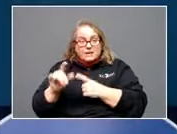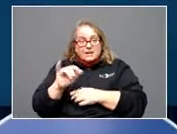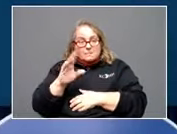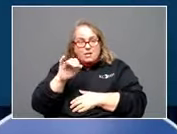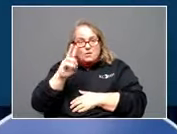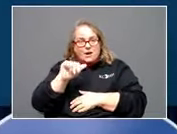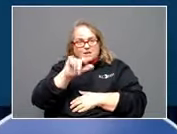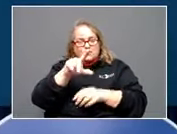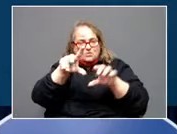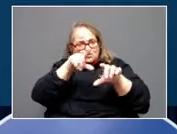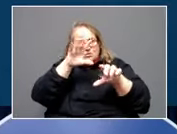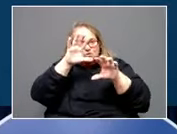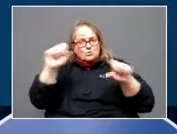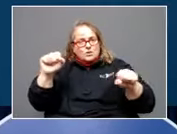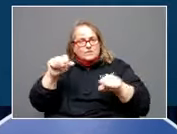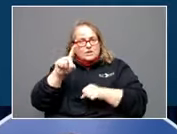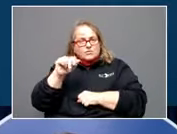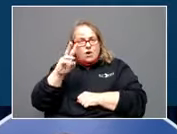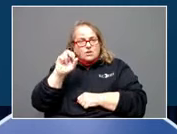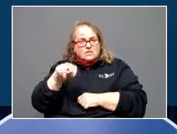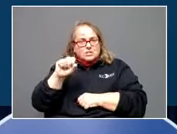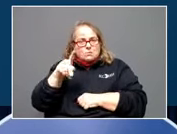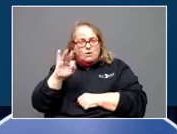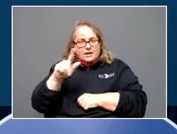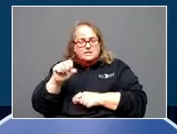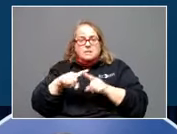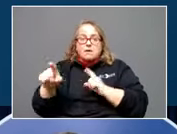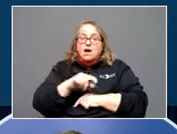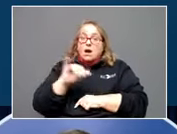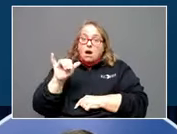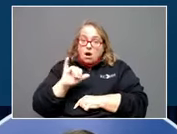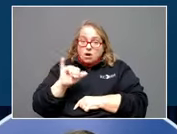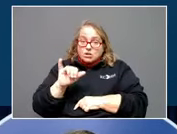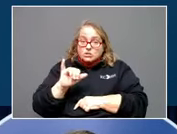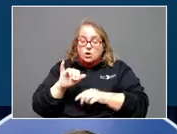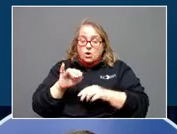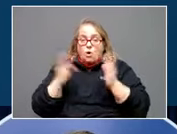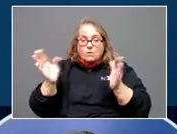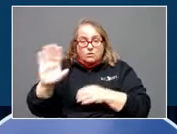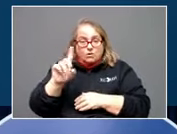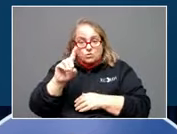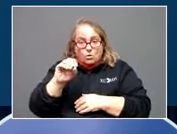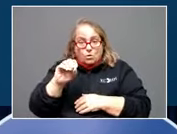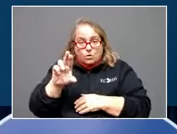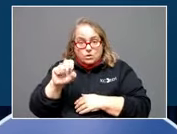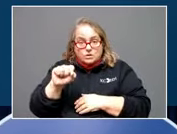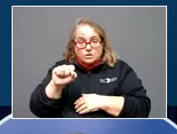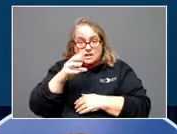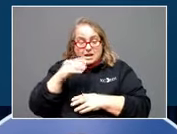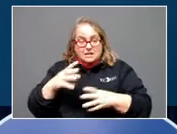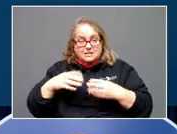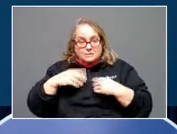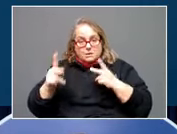for Dawson Springs back there. They also have opened their doors and accepted people